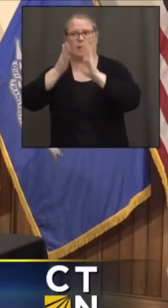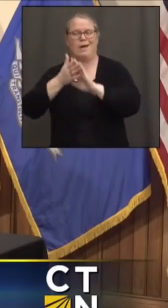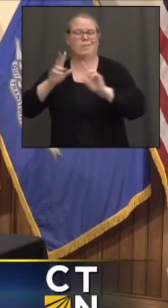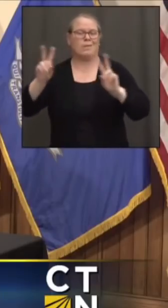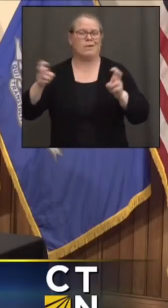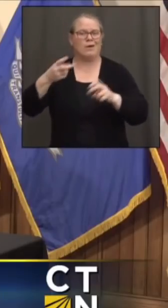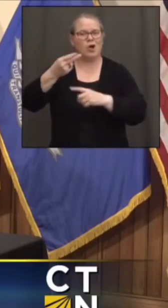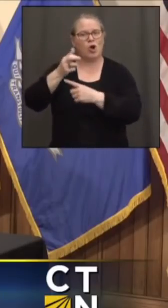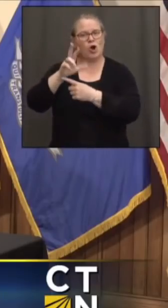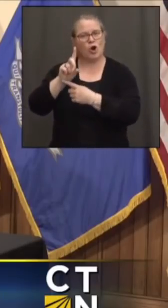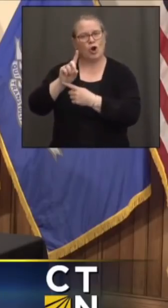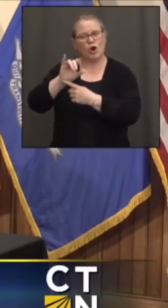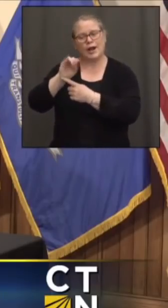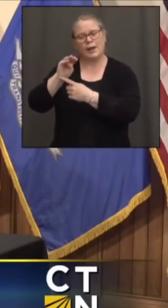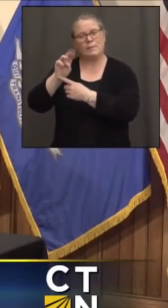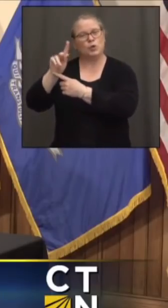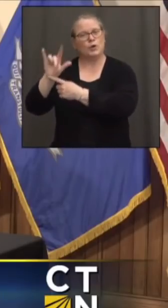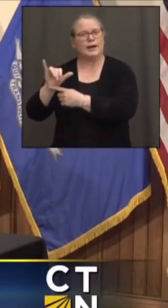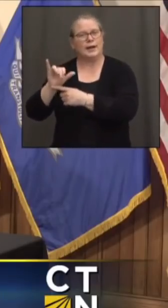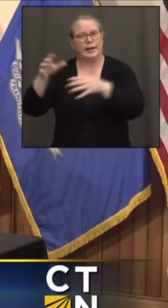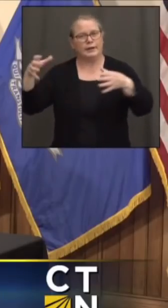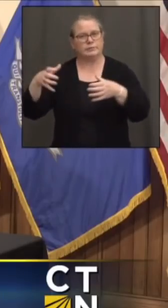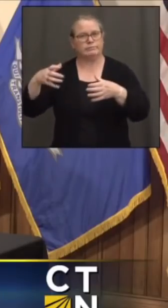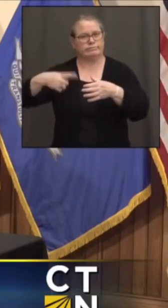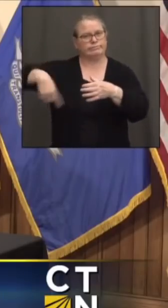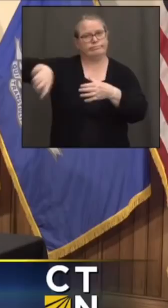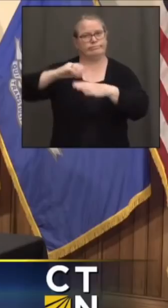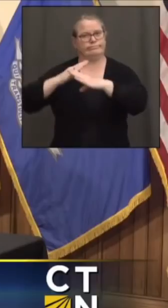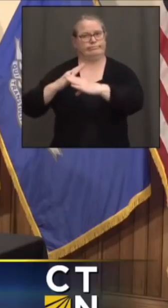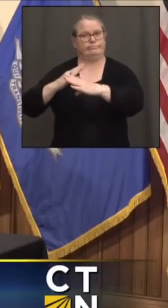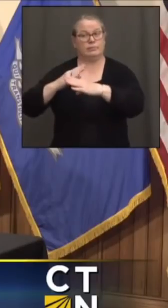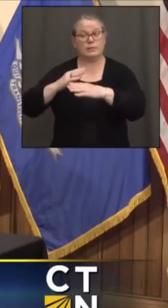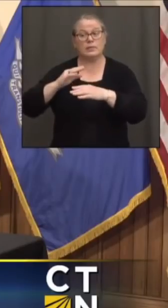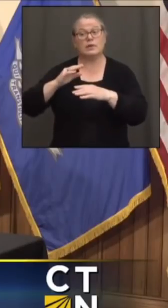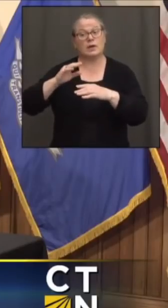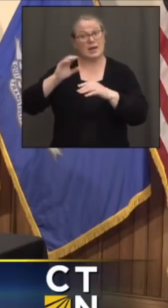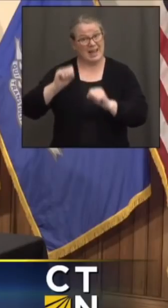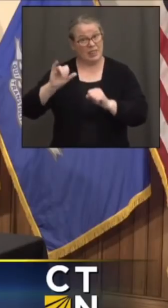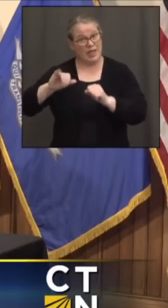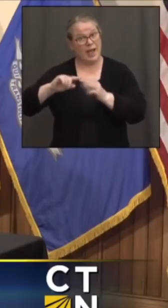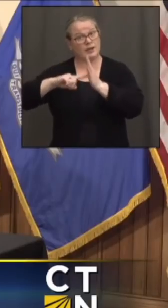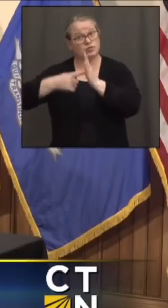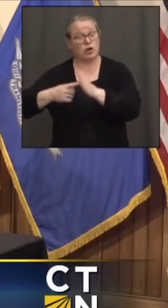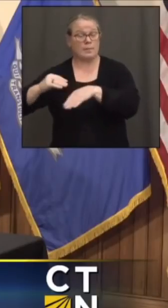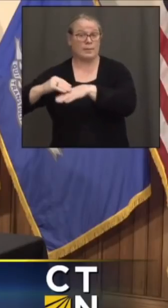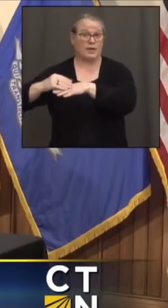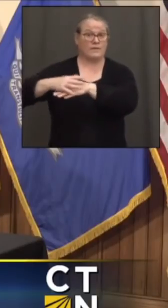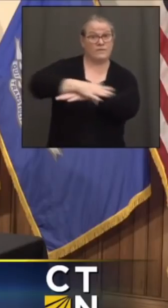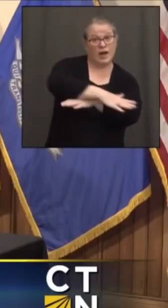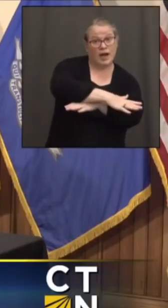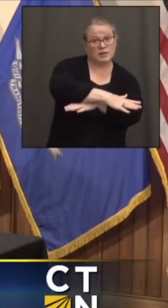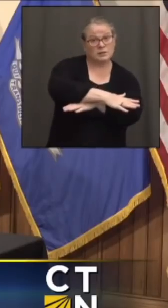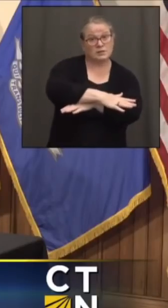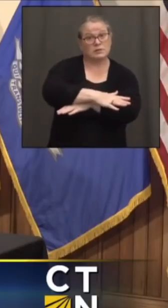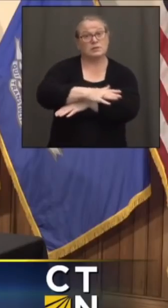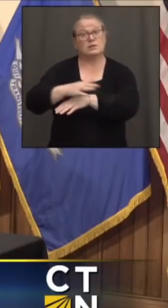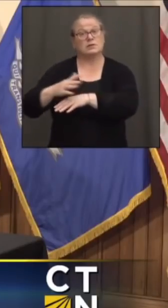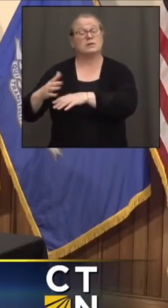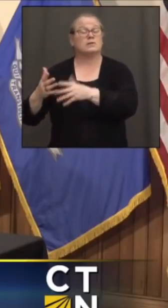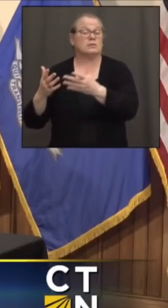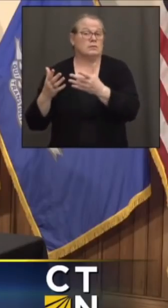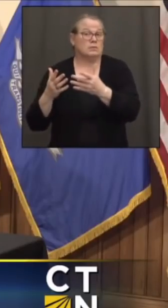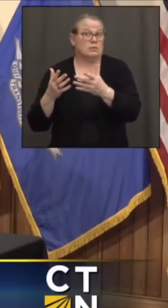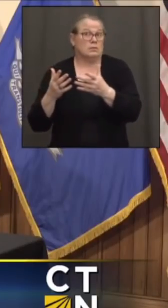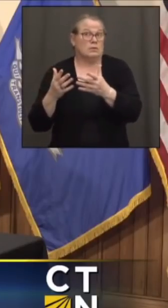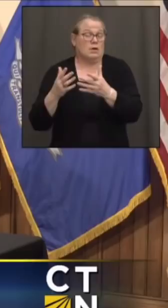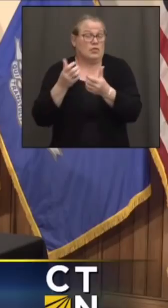once they get there, if they do get there first, can that start kind of a domino effect? And are there any studies that would indicate